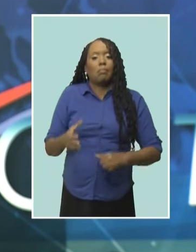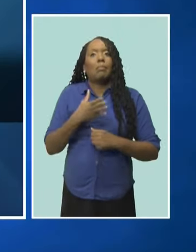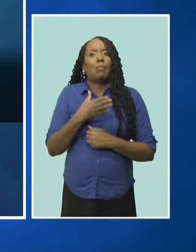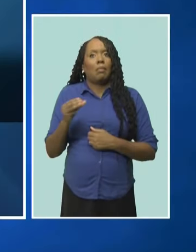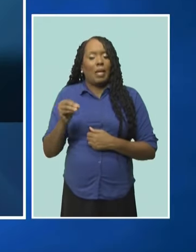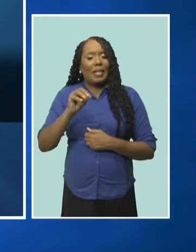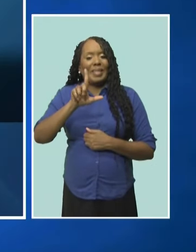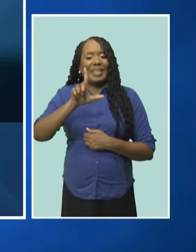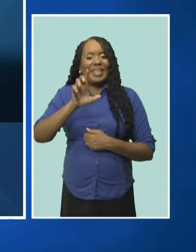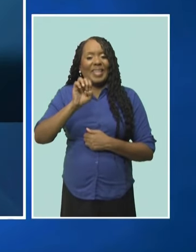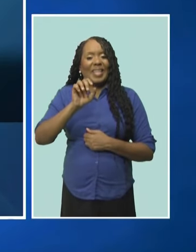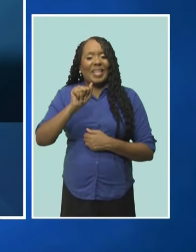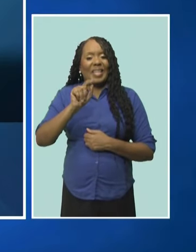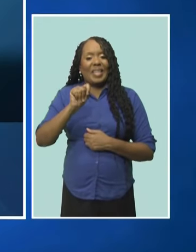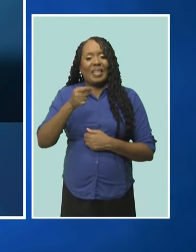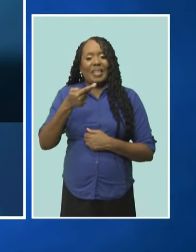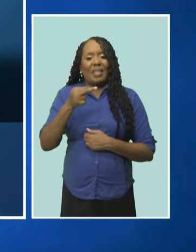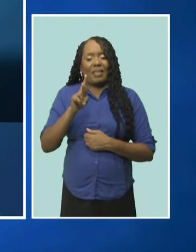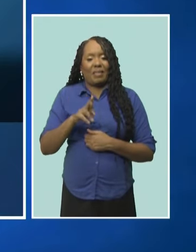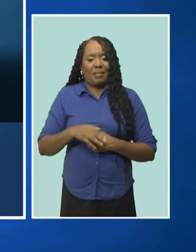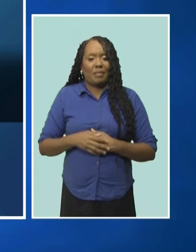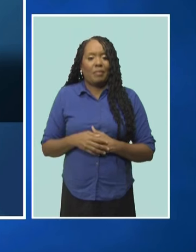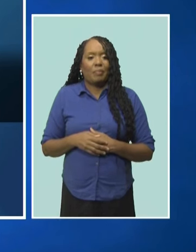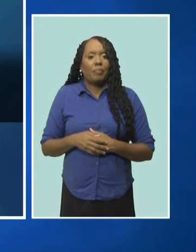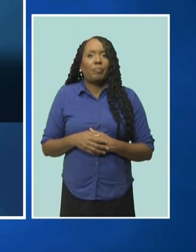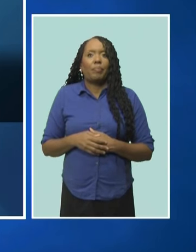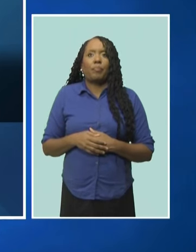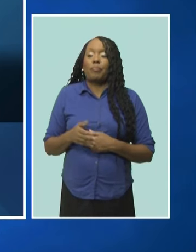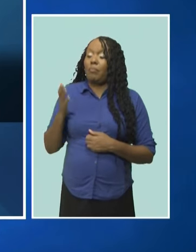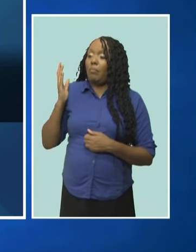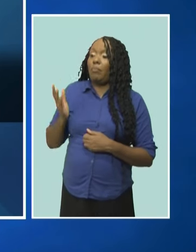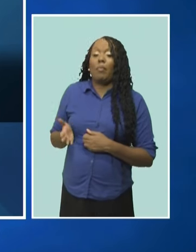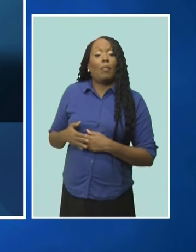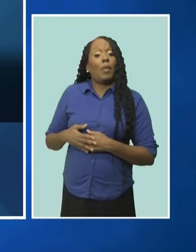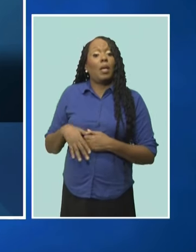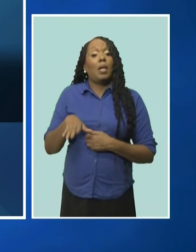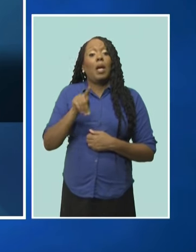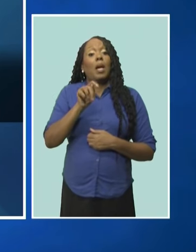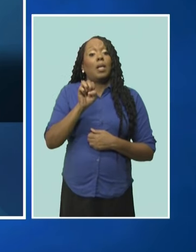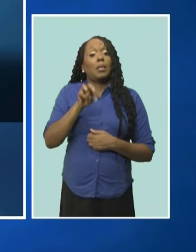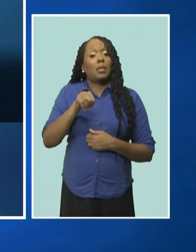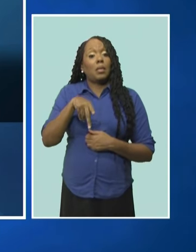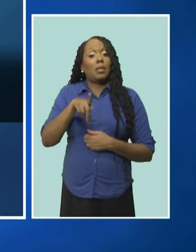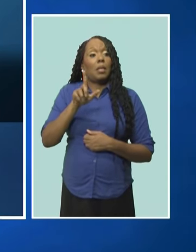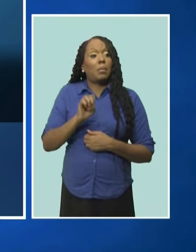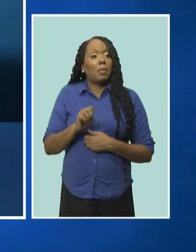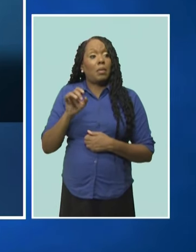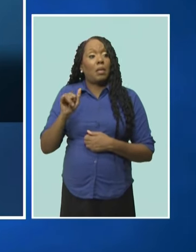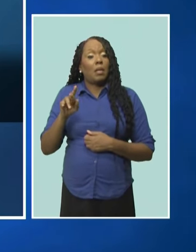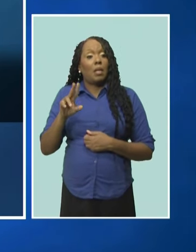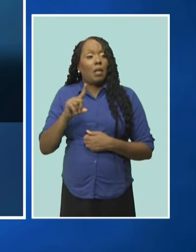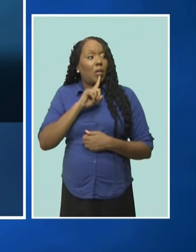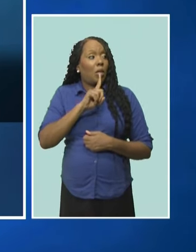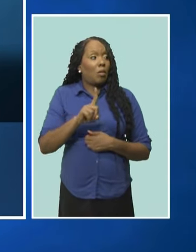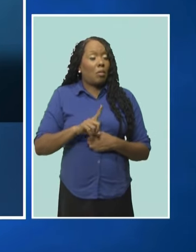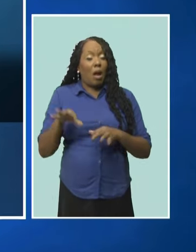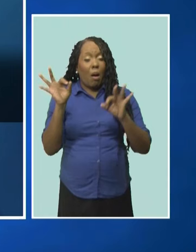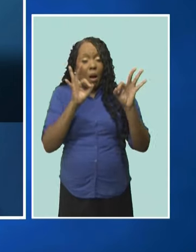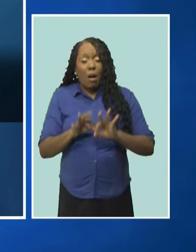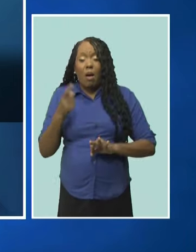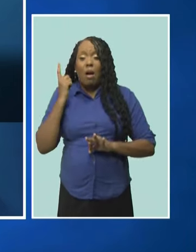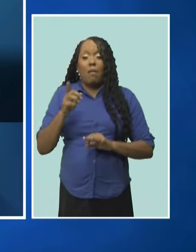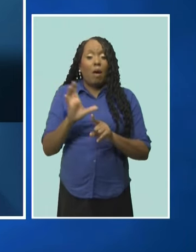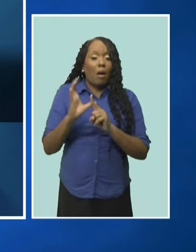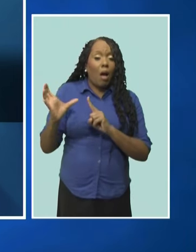Temple Yard historically has been a hub of cultural, culinary and artistic expression for the Rastafarian community in Bridgetown